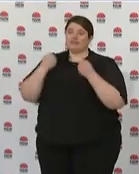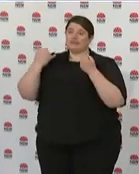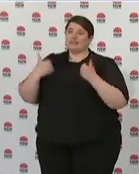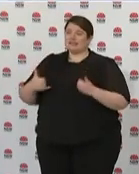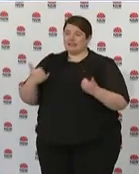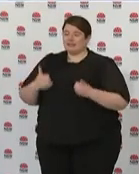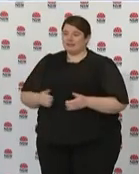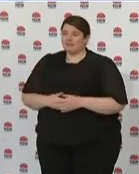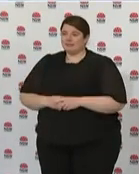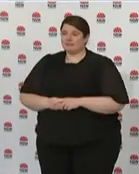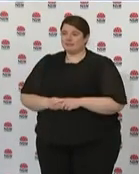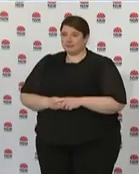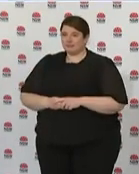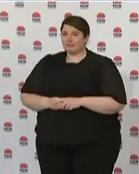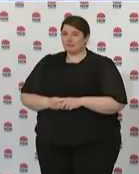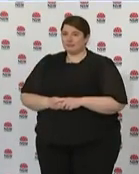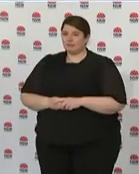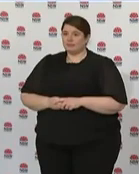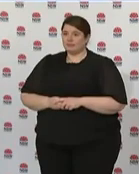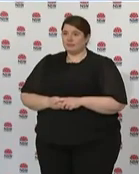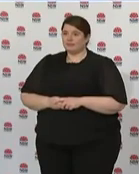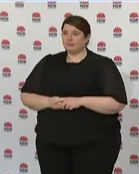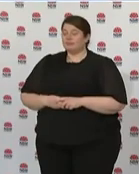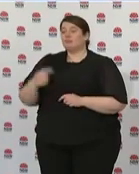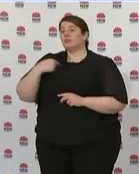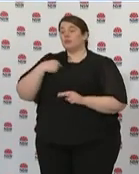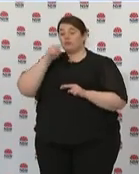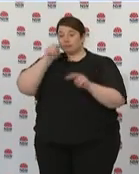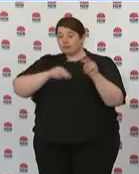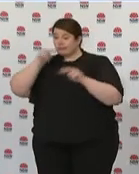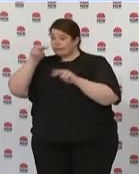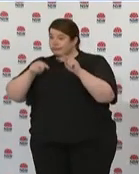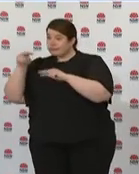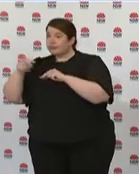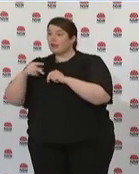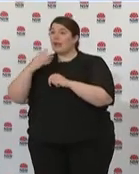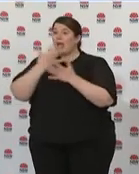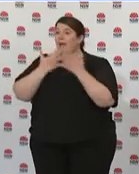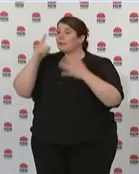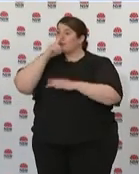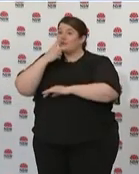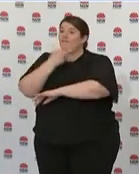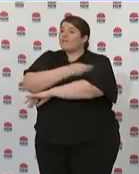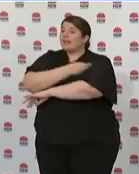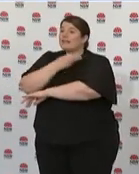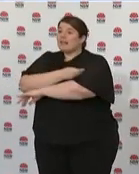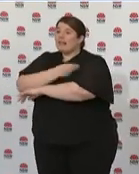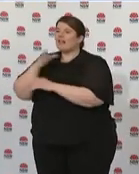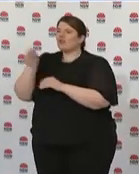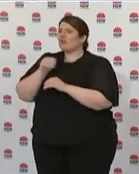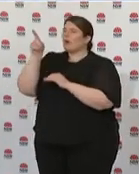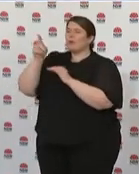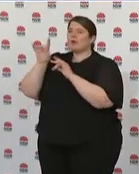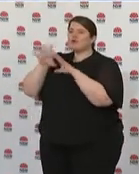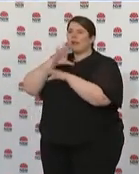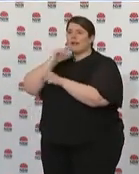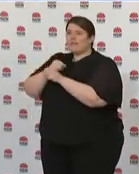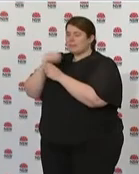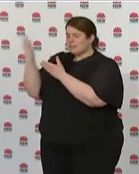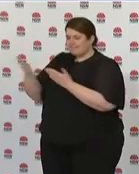When I reviewed the Commonwealth vaccination data which is readily available online sadly